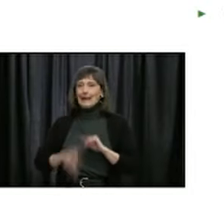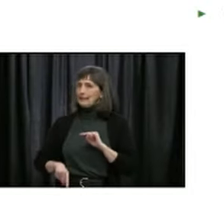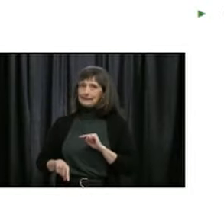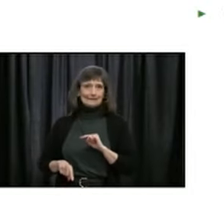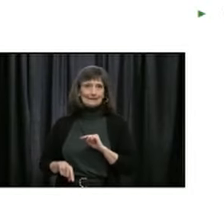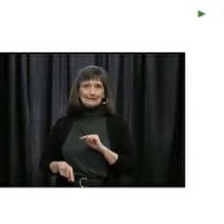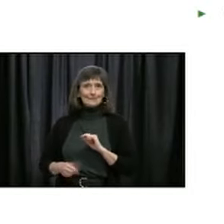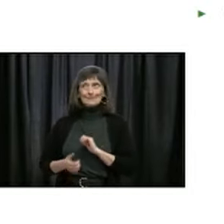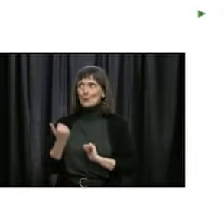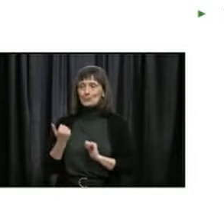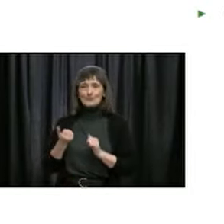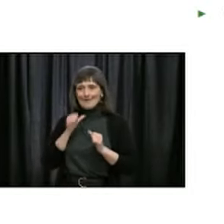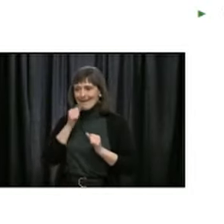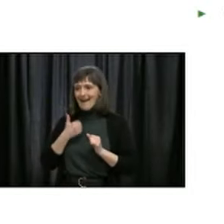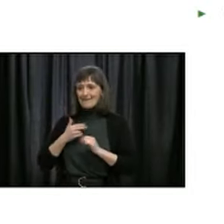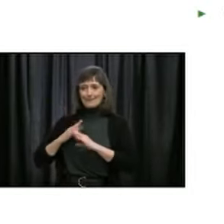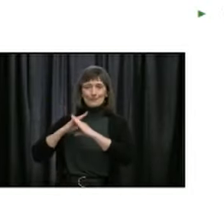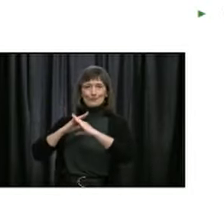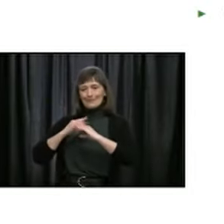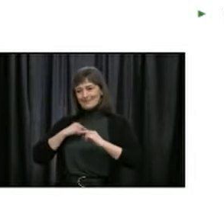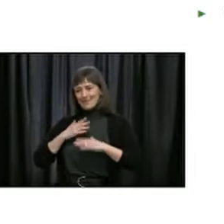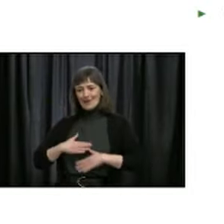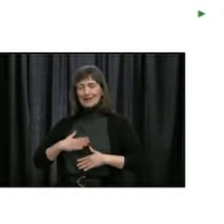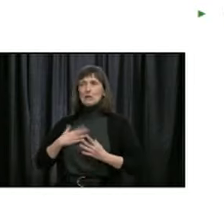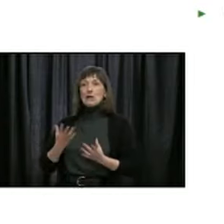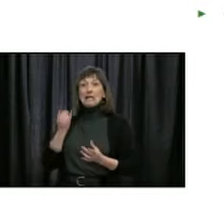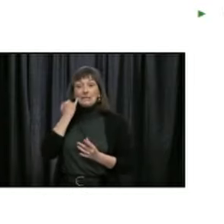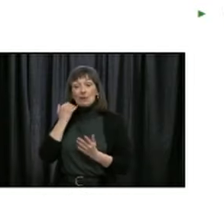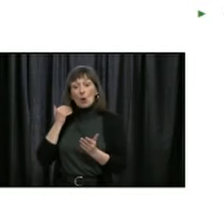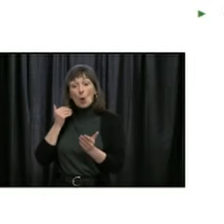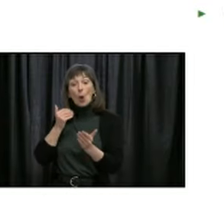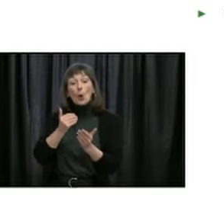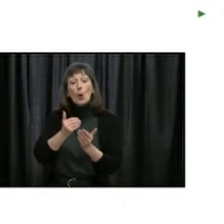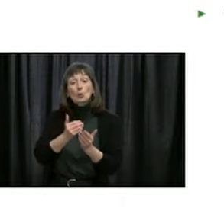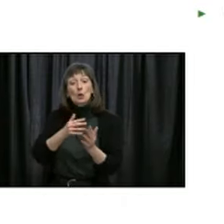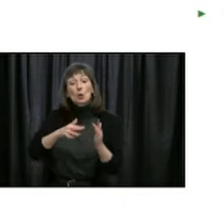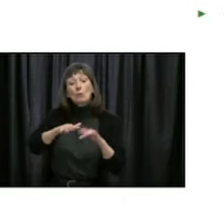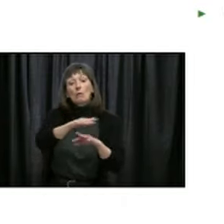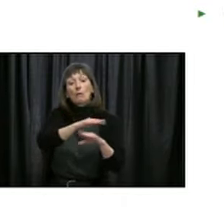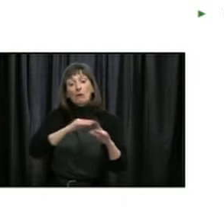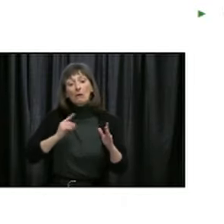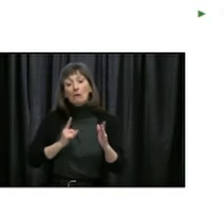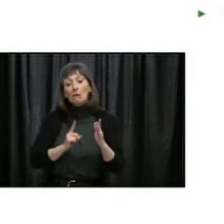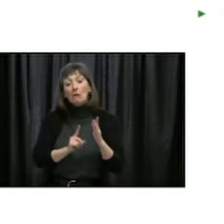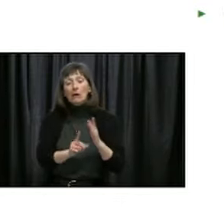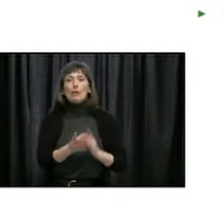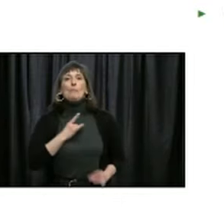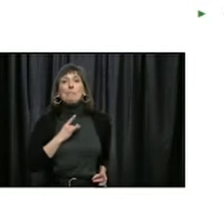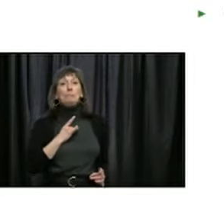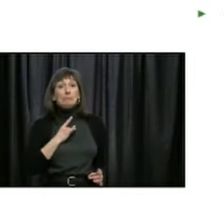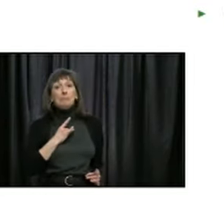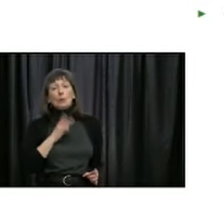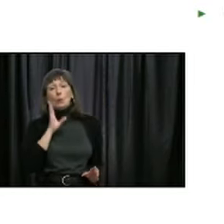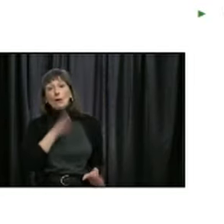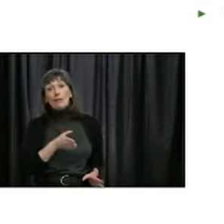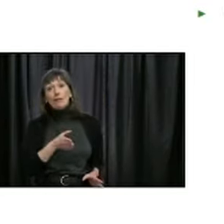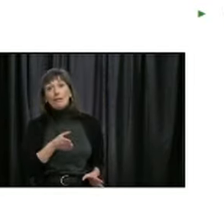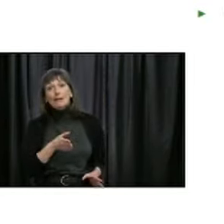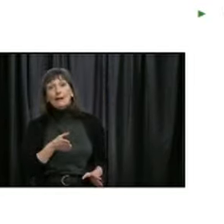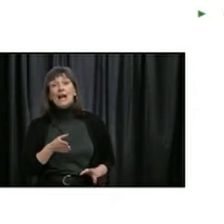is a significant possibility, and we are likely many months away from a widely available effective vaccine.